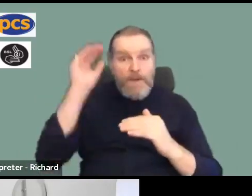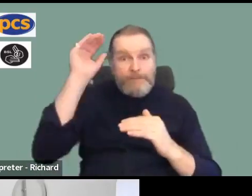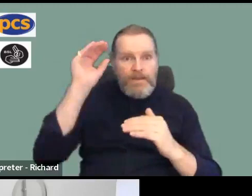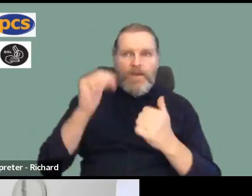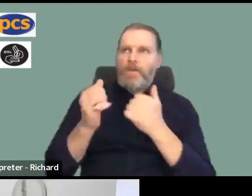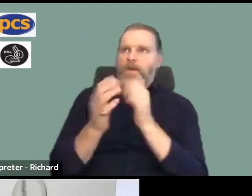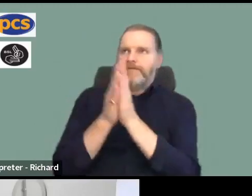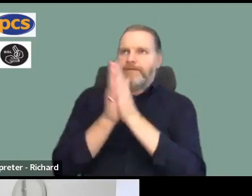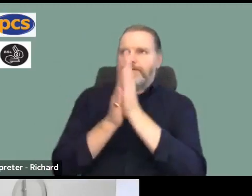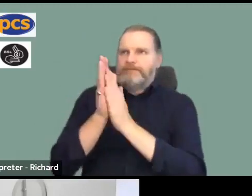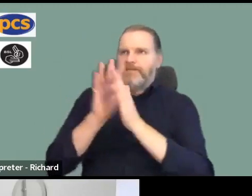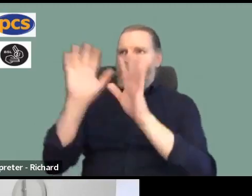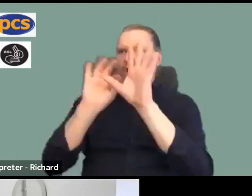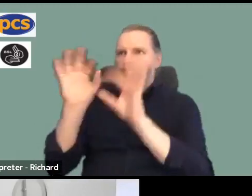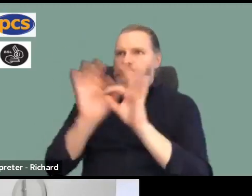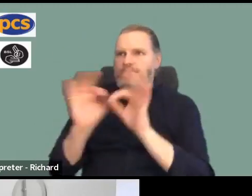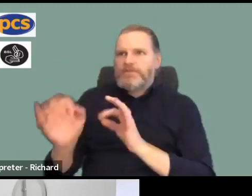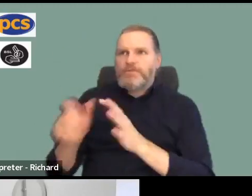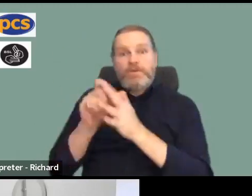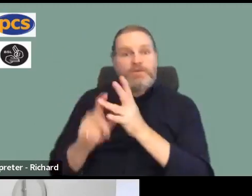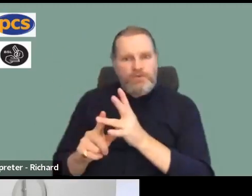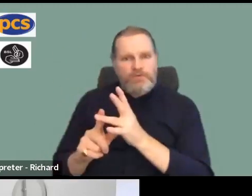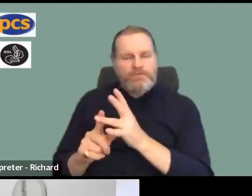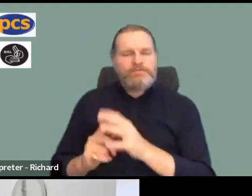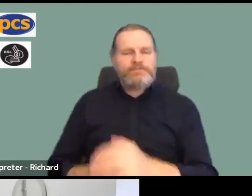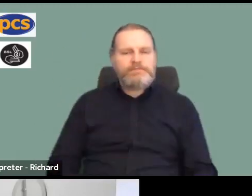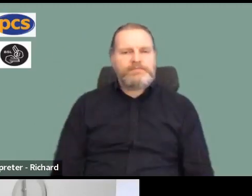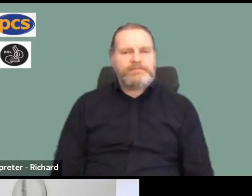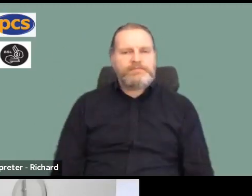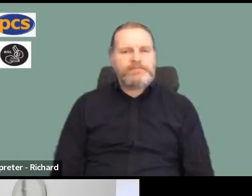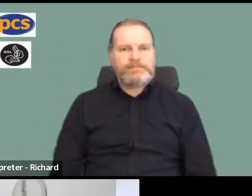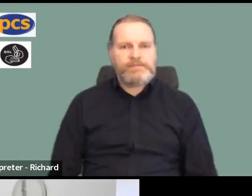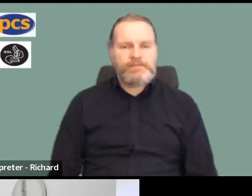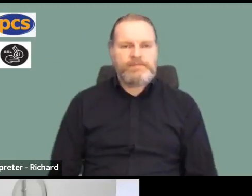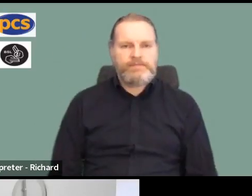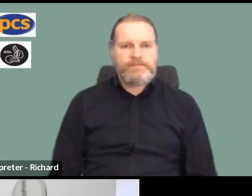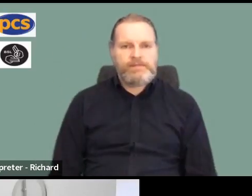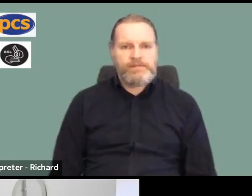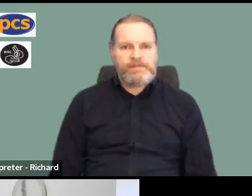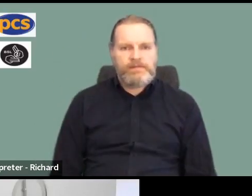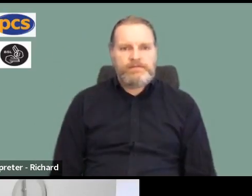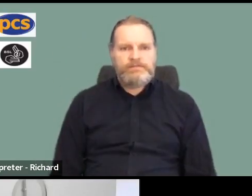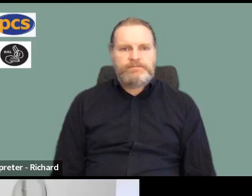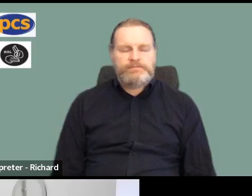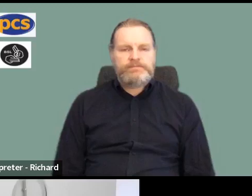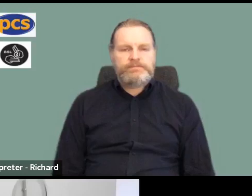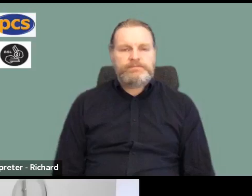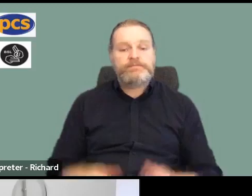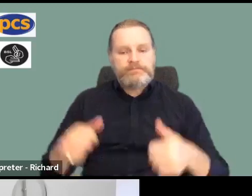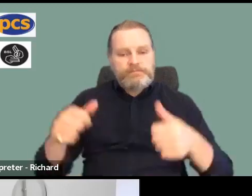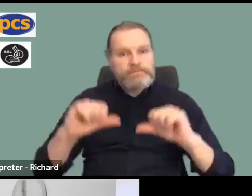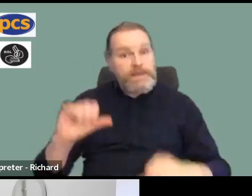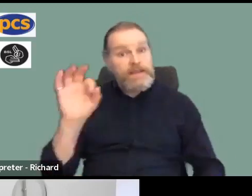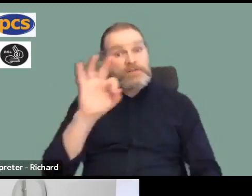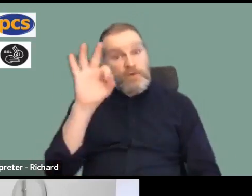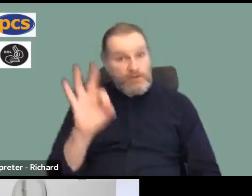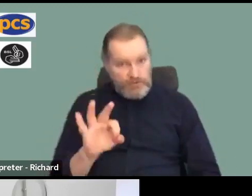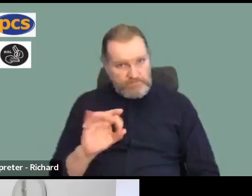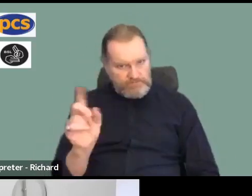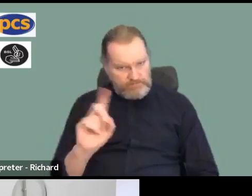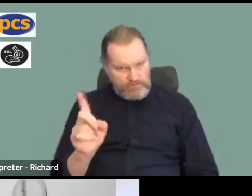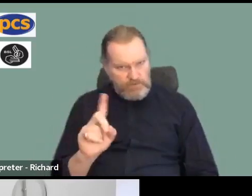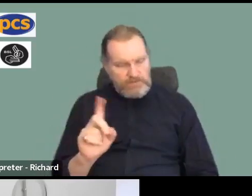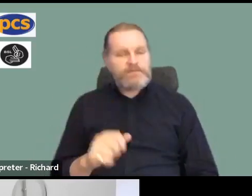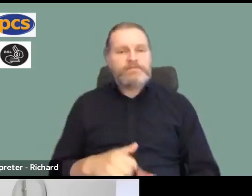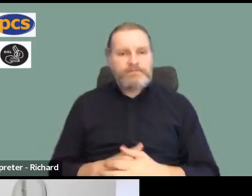forms of industrial action that we can. In terms of Michael's point, you know, clearly what we've not been able to persuade